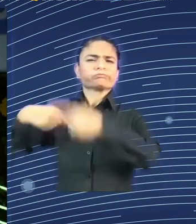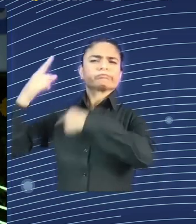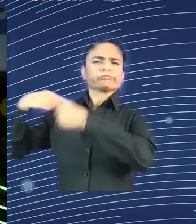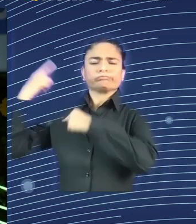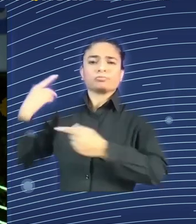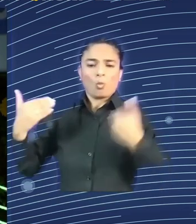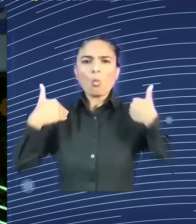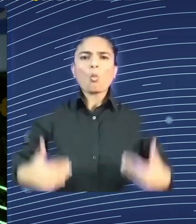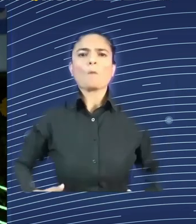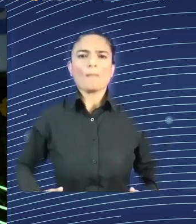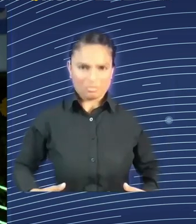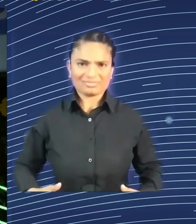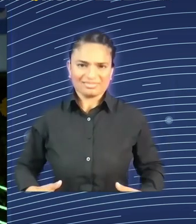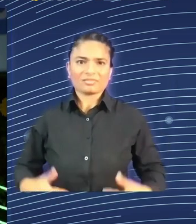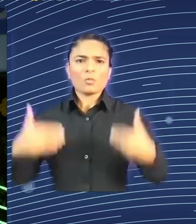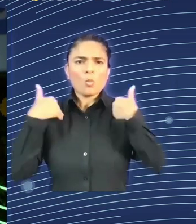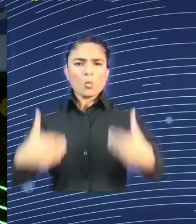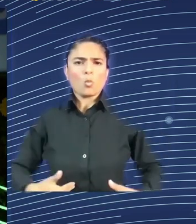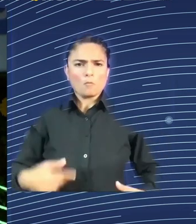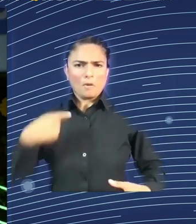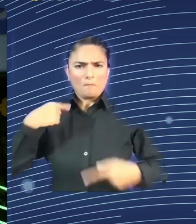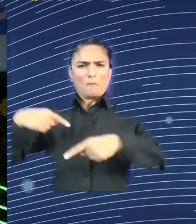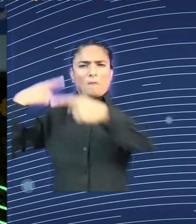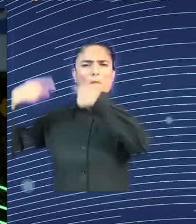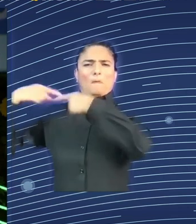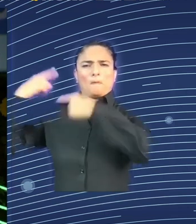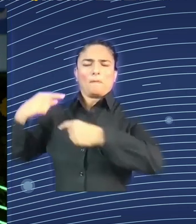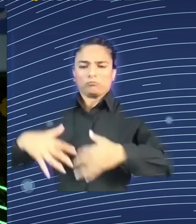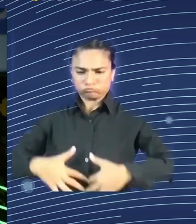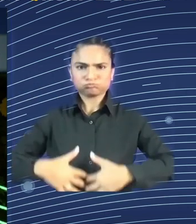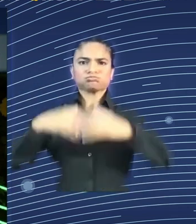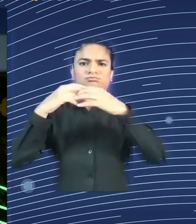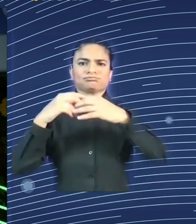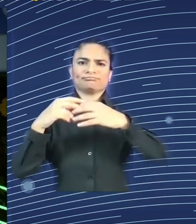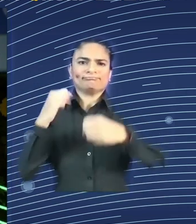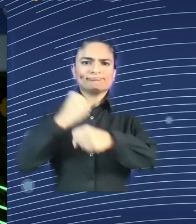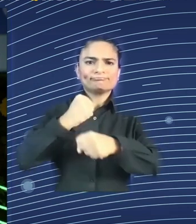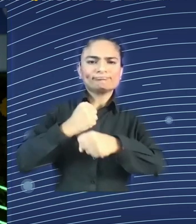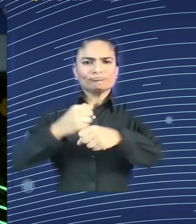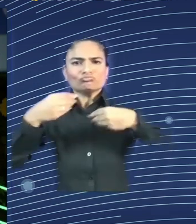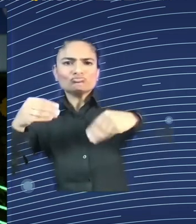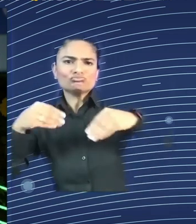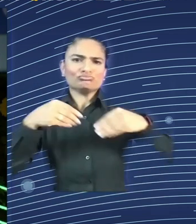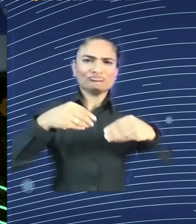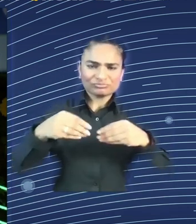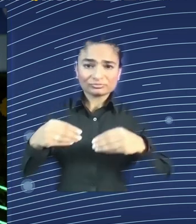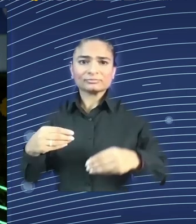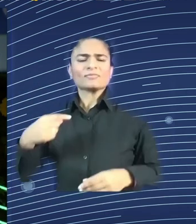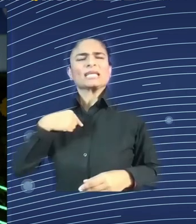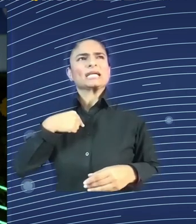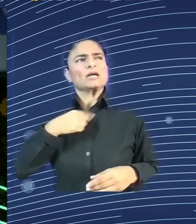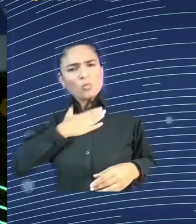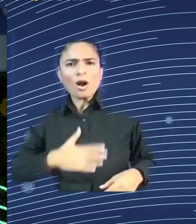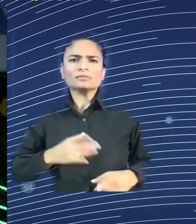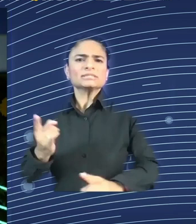introduction and what's been going on before, because I think we have very short memories. When I hear what people say about